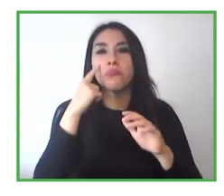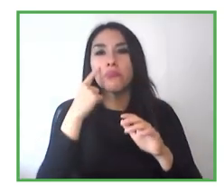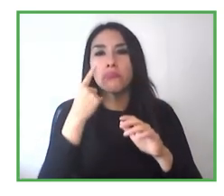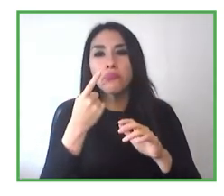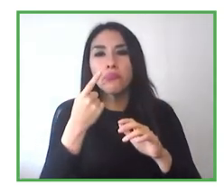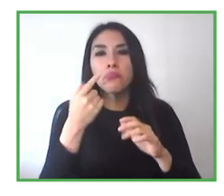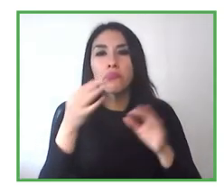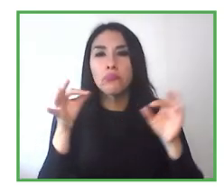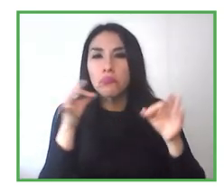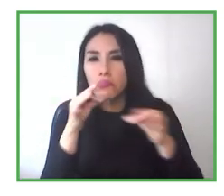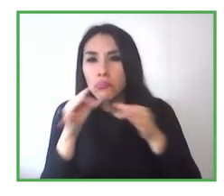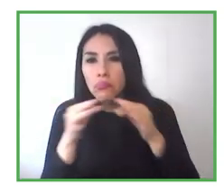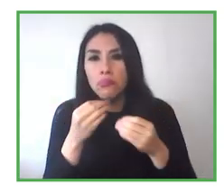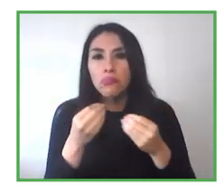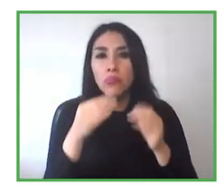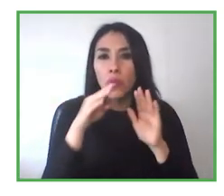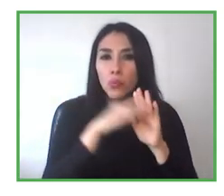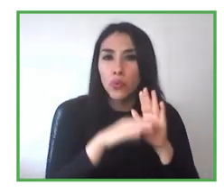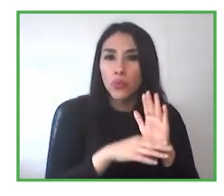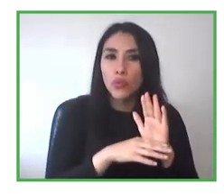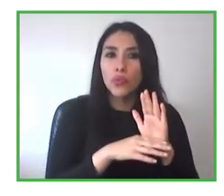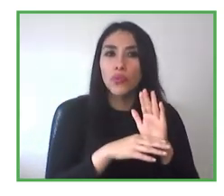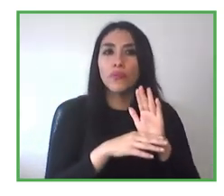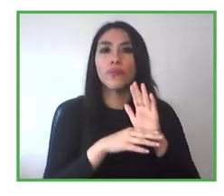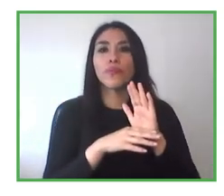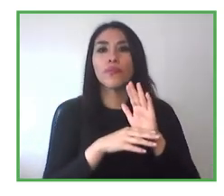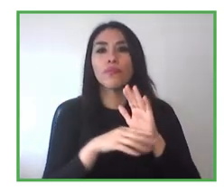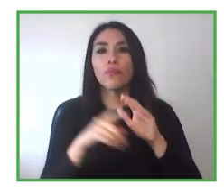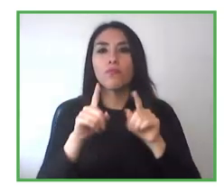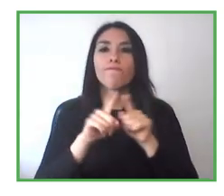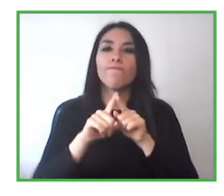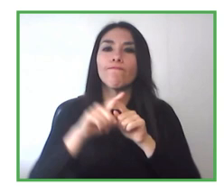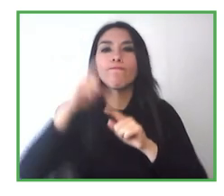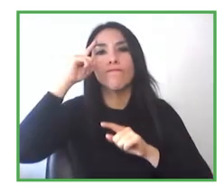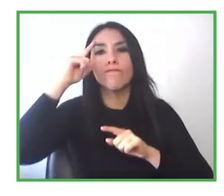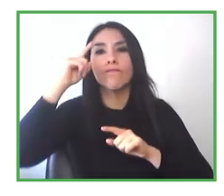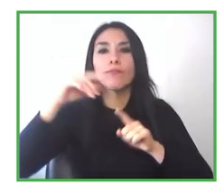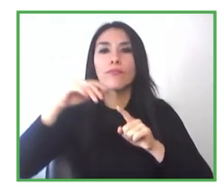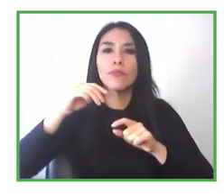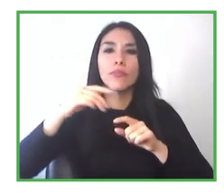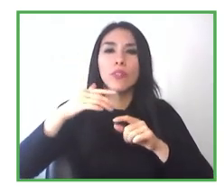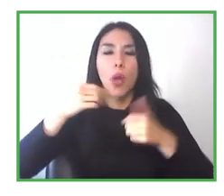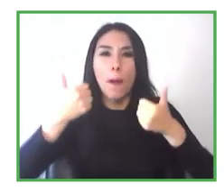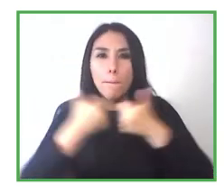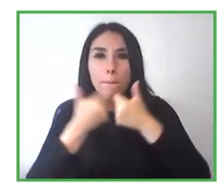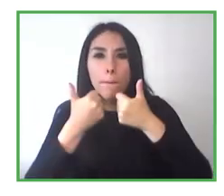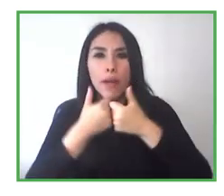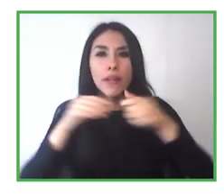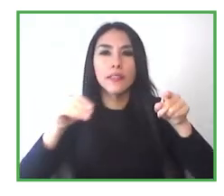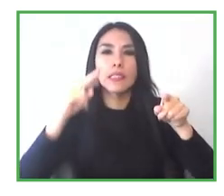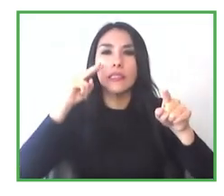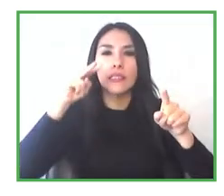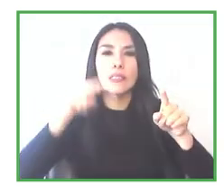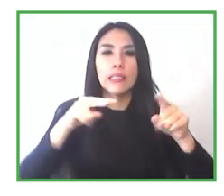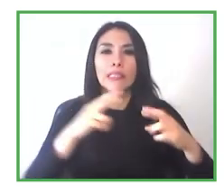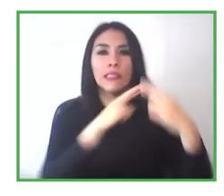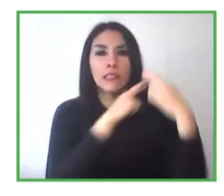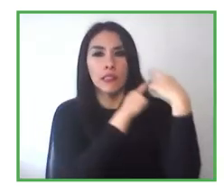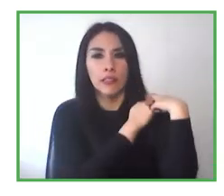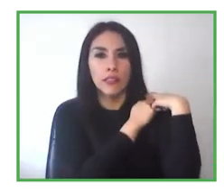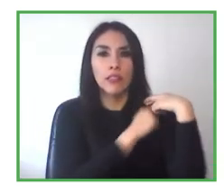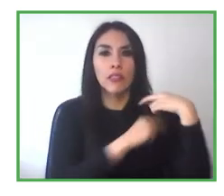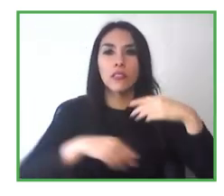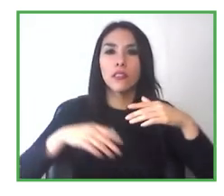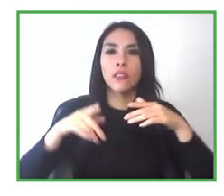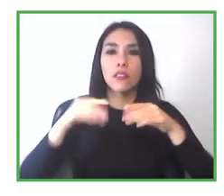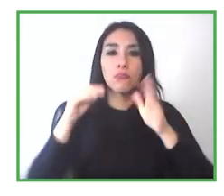are given. But it's a professional company with high qualified positions. Maybe the monitoring or follow